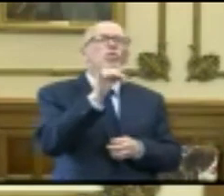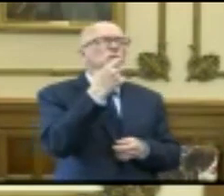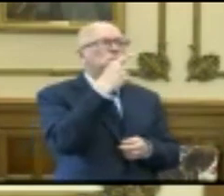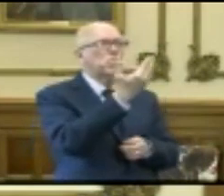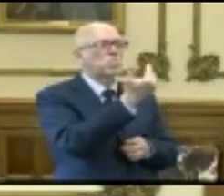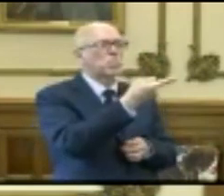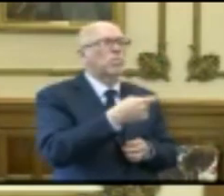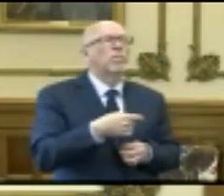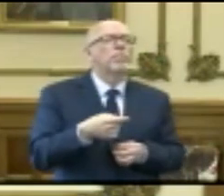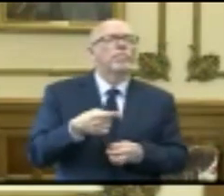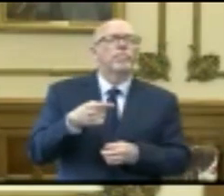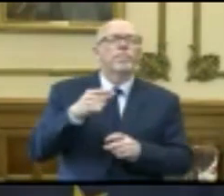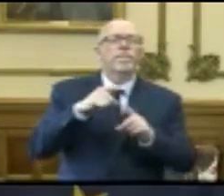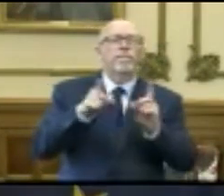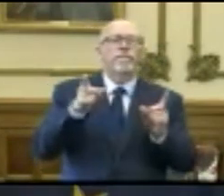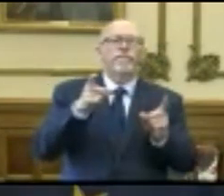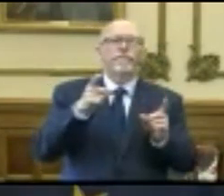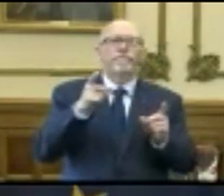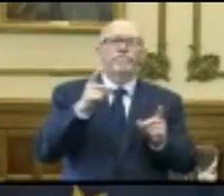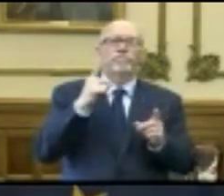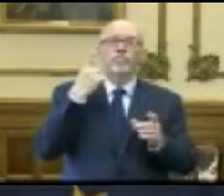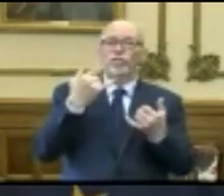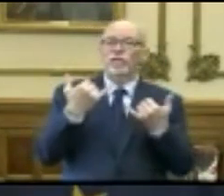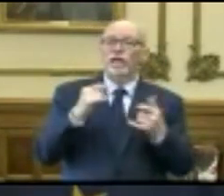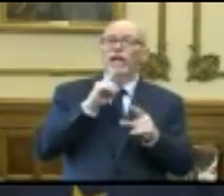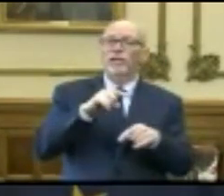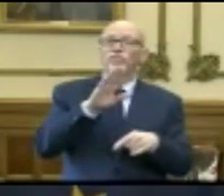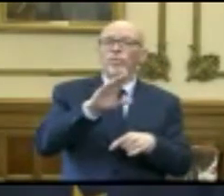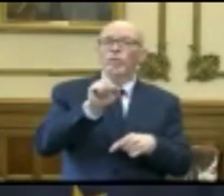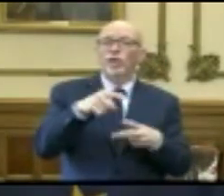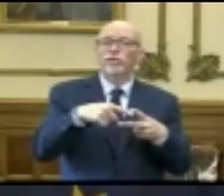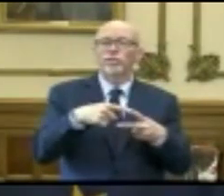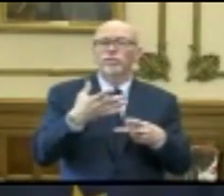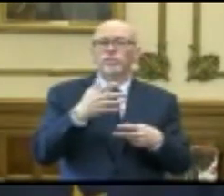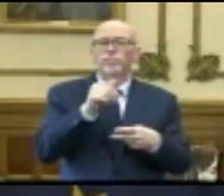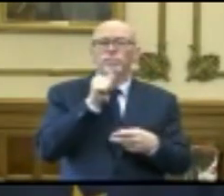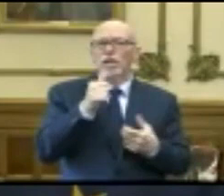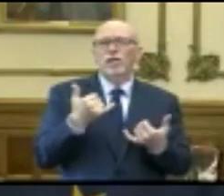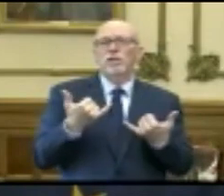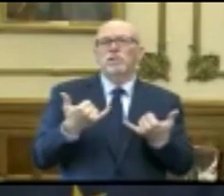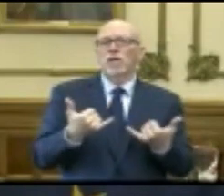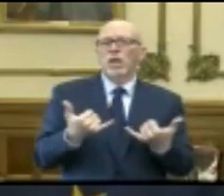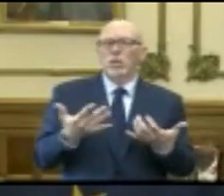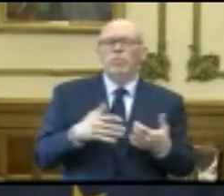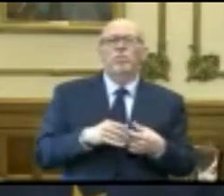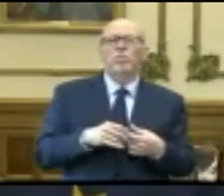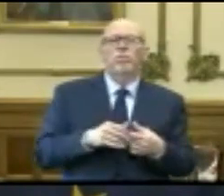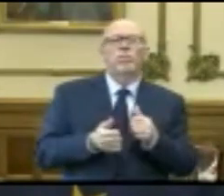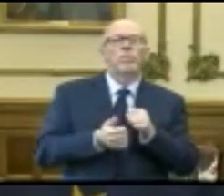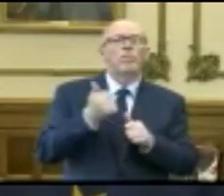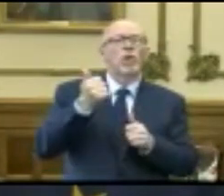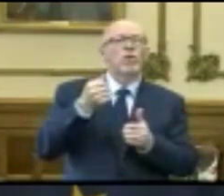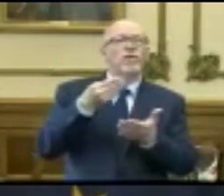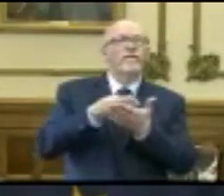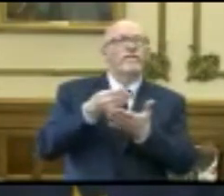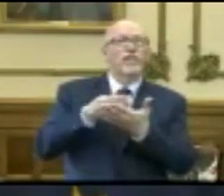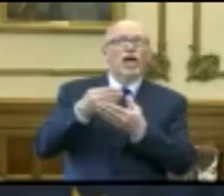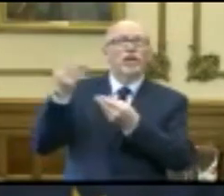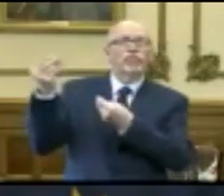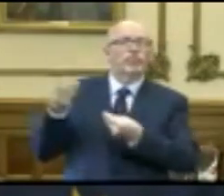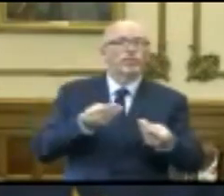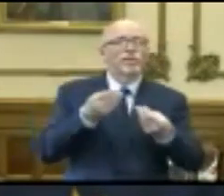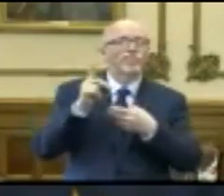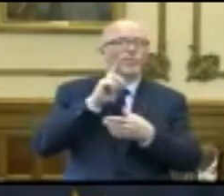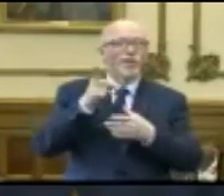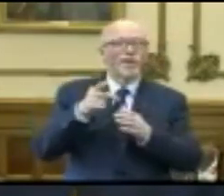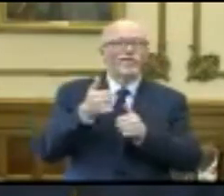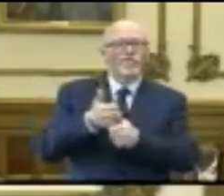I would say not at this time, just to answer you directly. Most of these funding streams are formulaic.